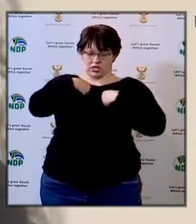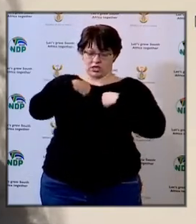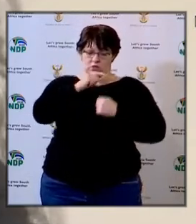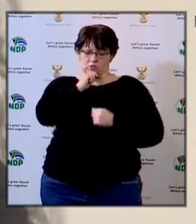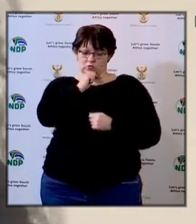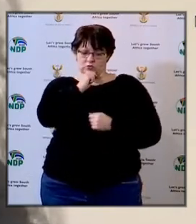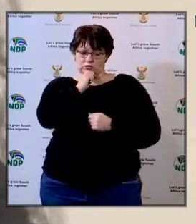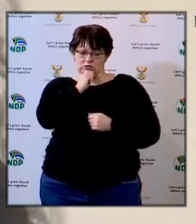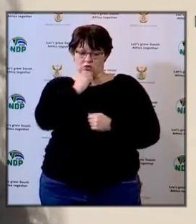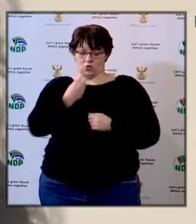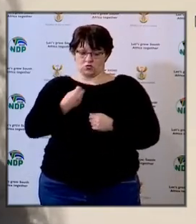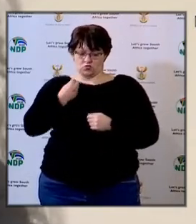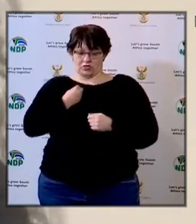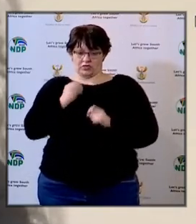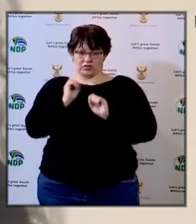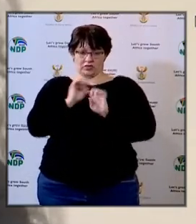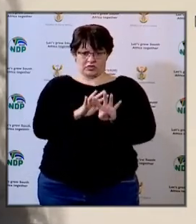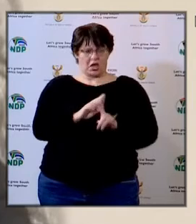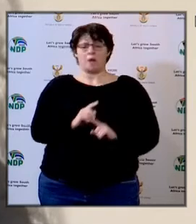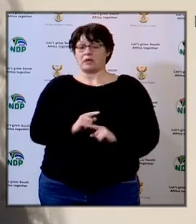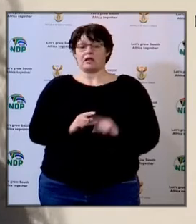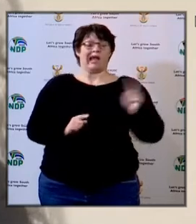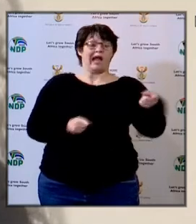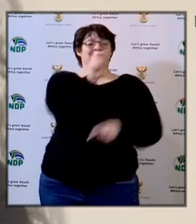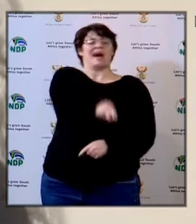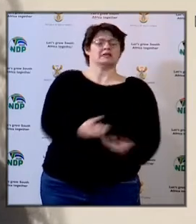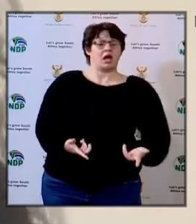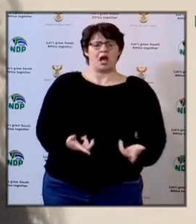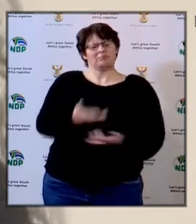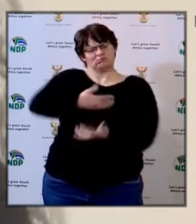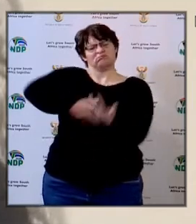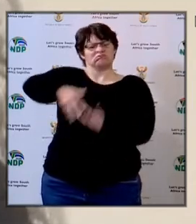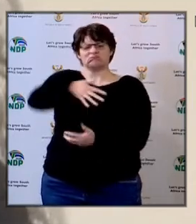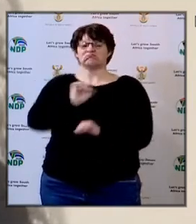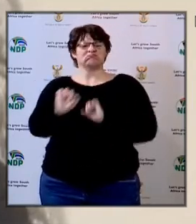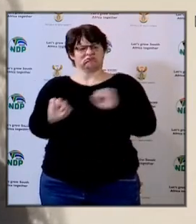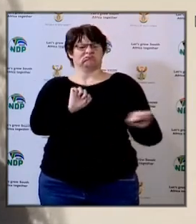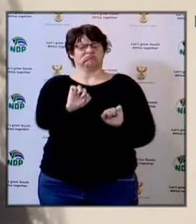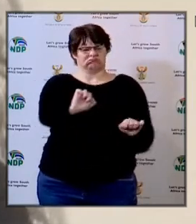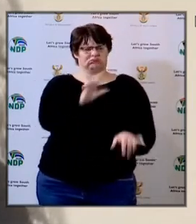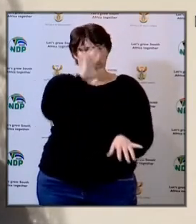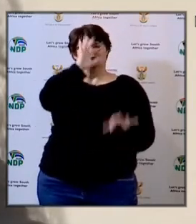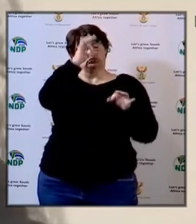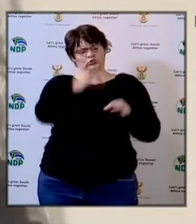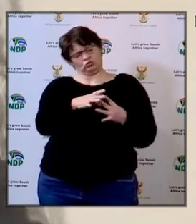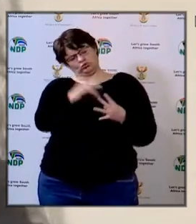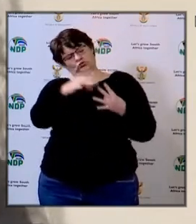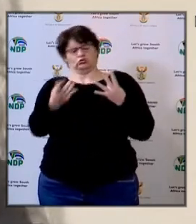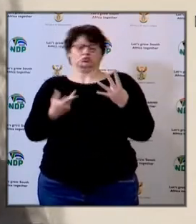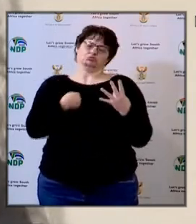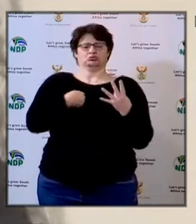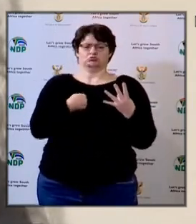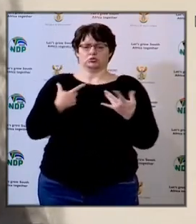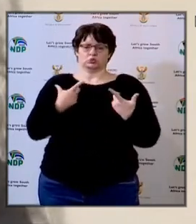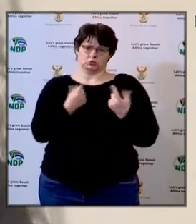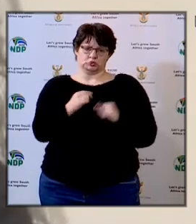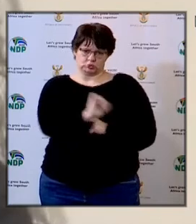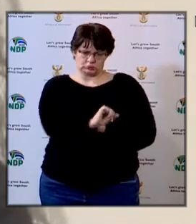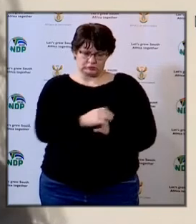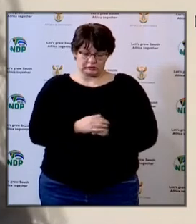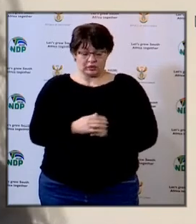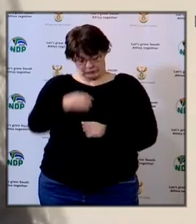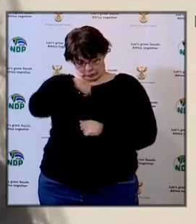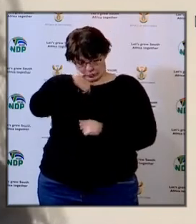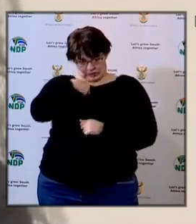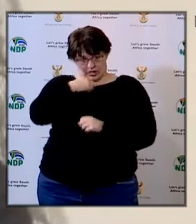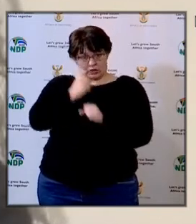use young people other provinces didn't use young people I think it is a mixture of all the issues that have been presented but what we can emphasise